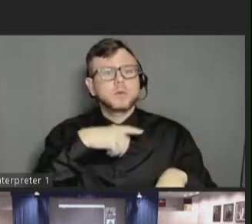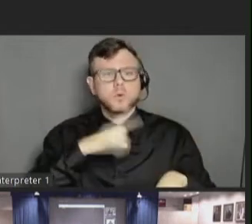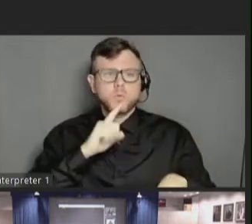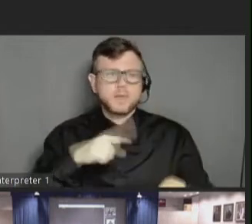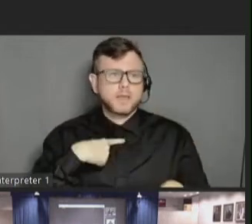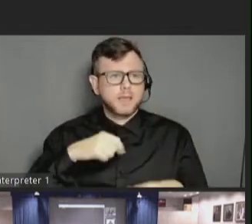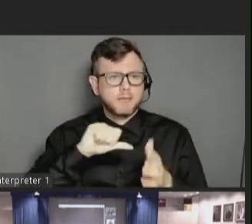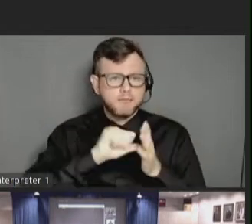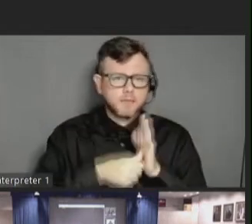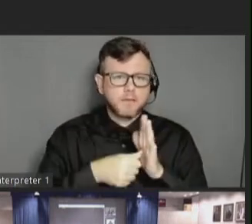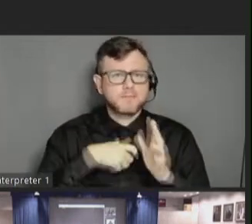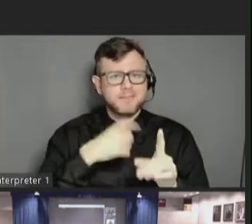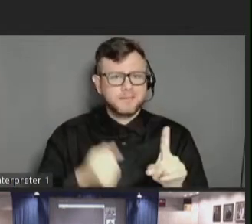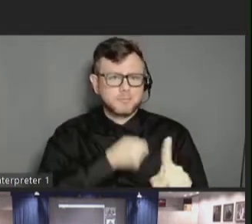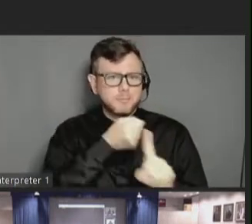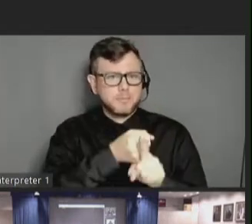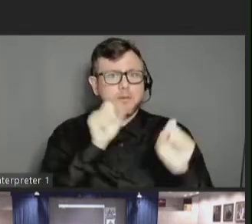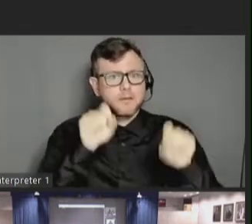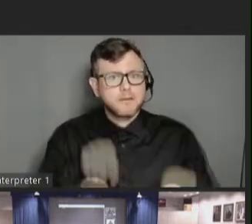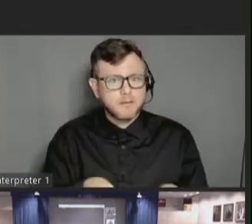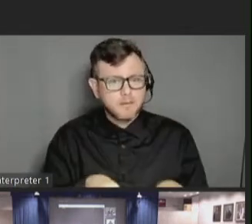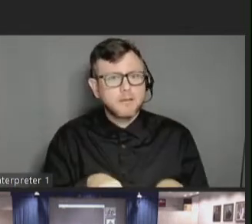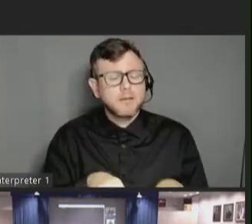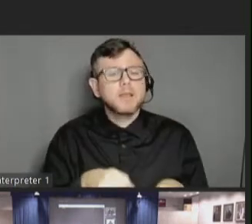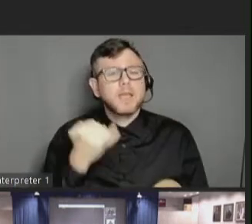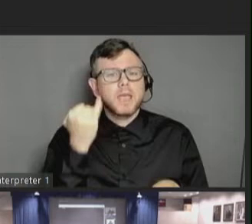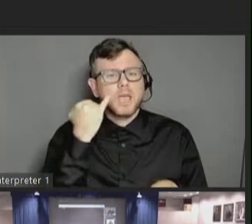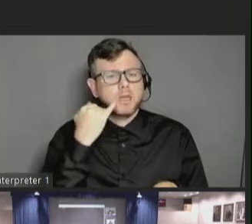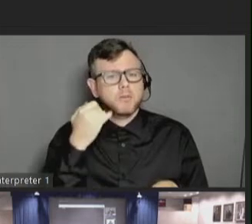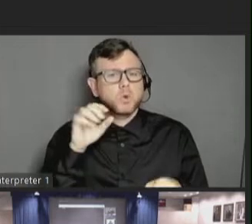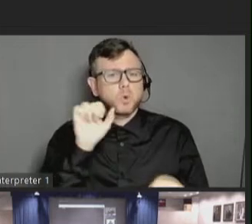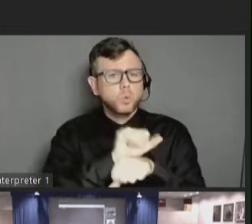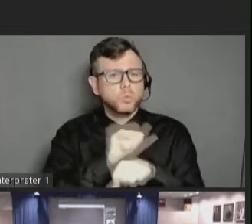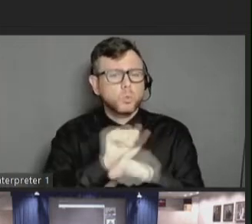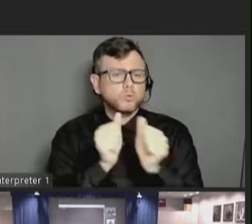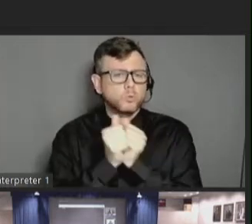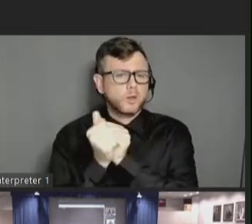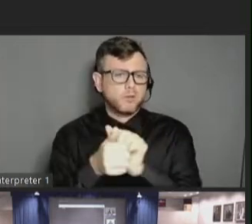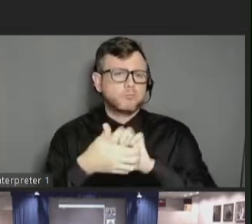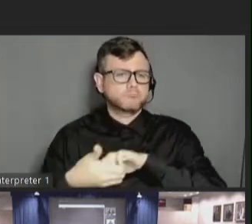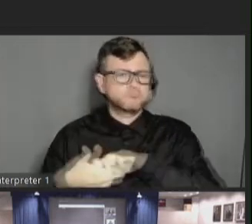we can have when we all work together. You can play, please.